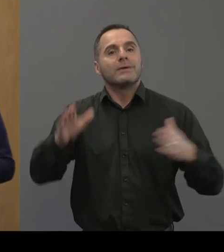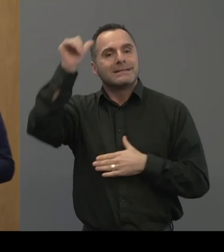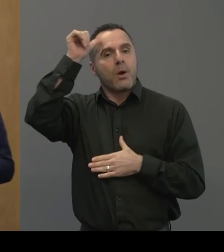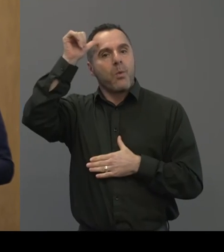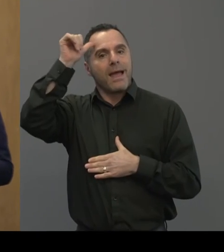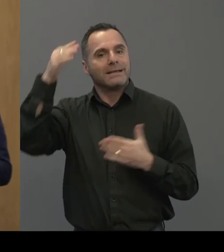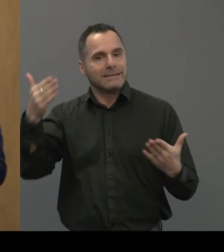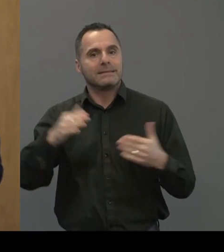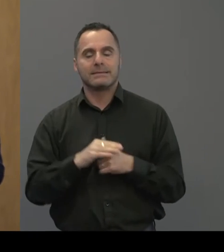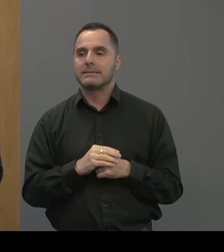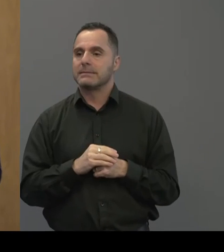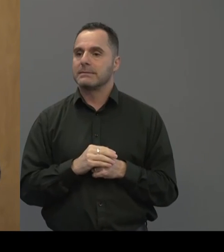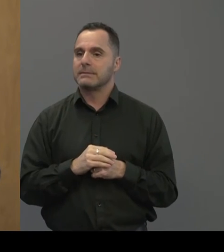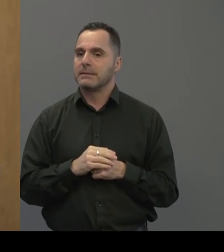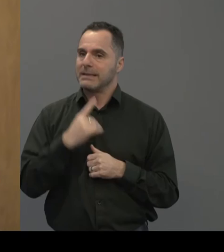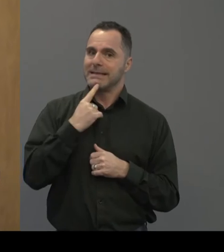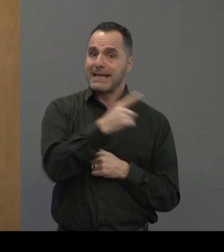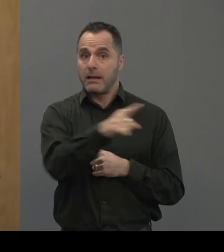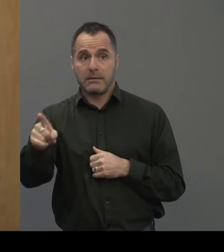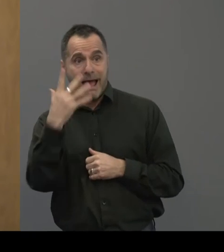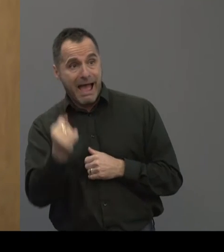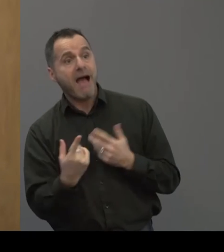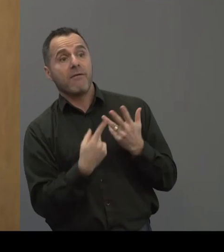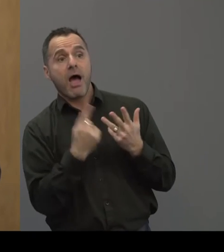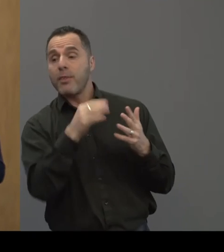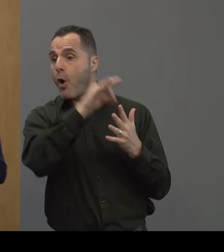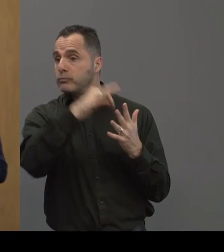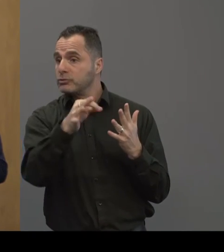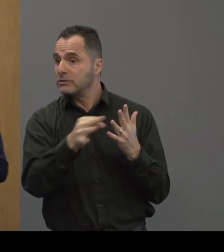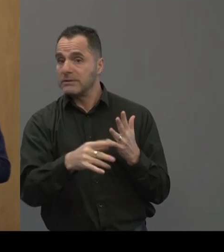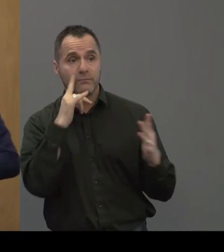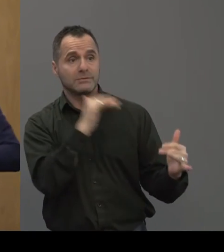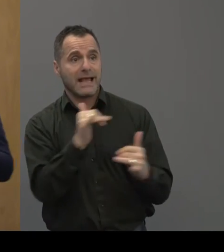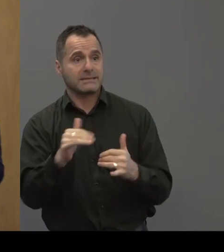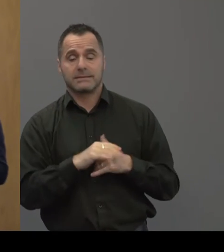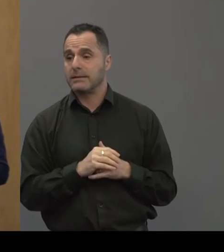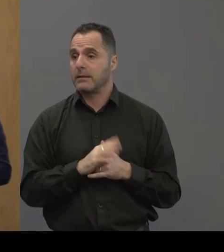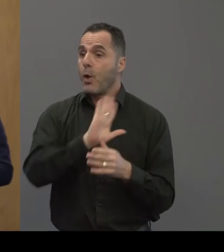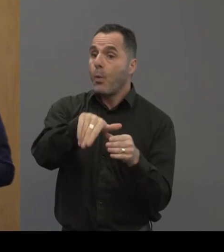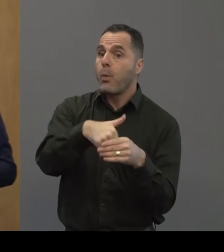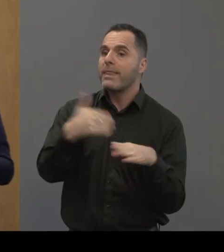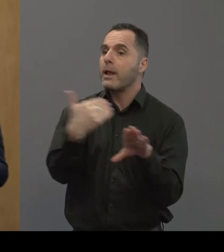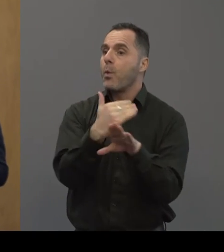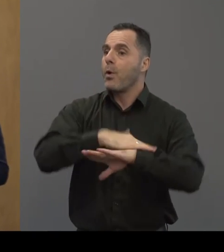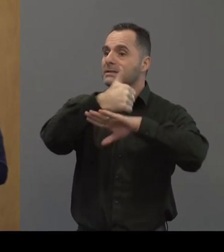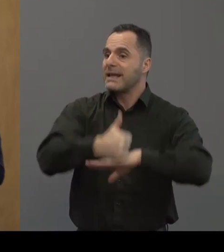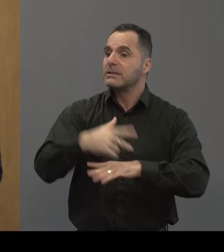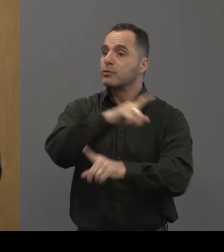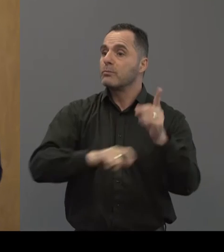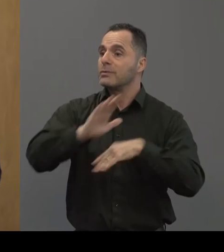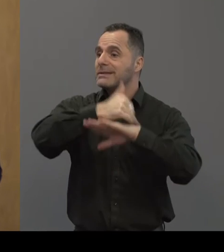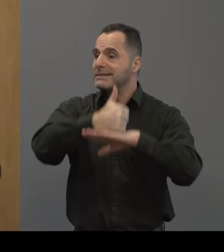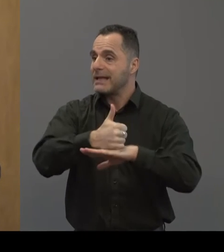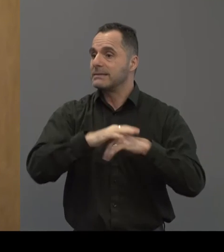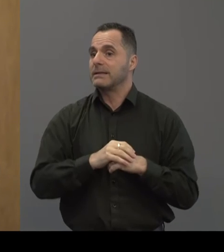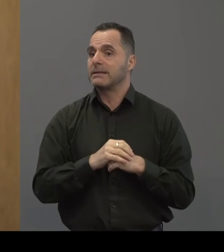that there are, there are other options available, uh, for testing, um, within workplace settings, within community settings